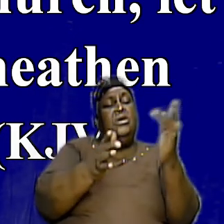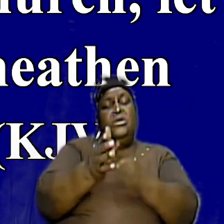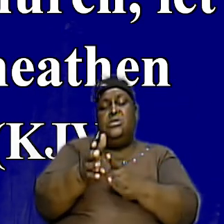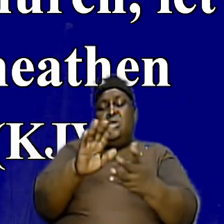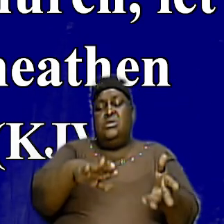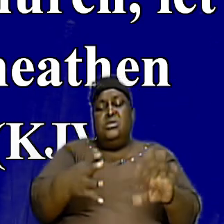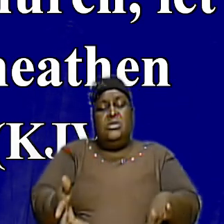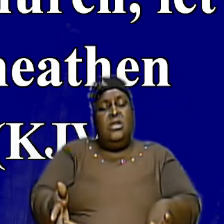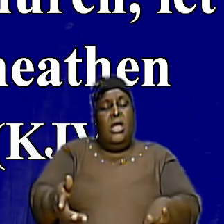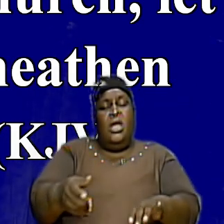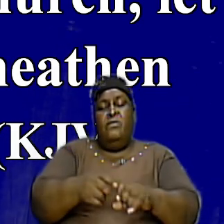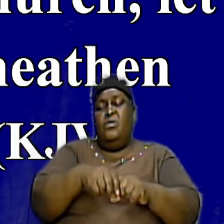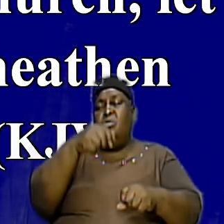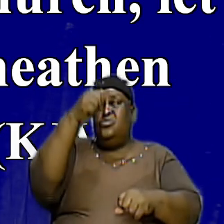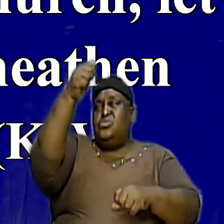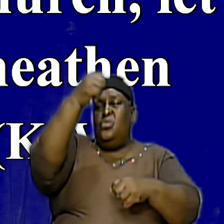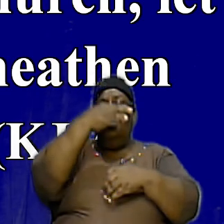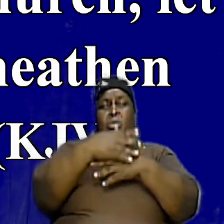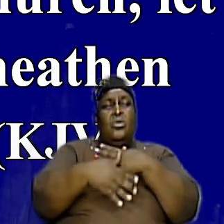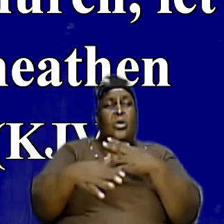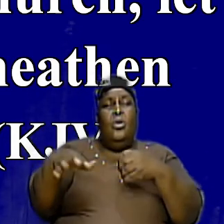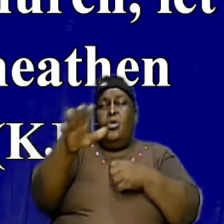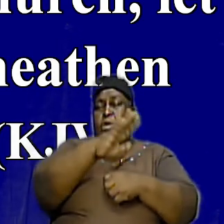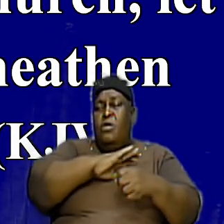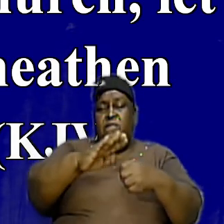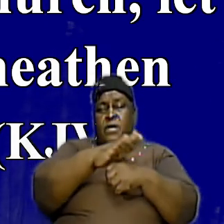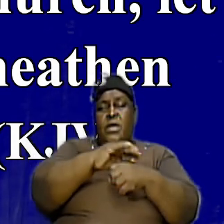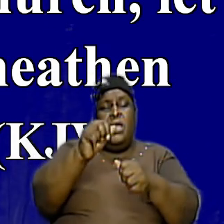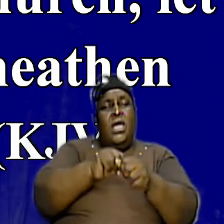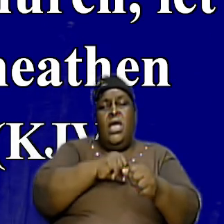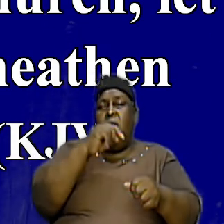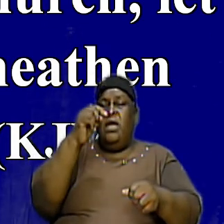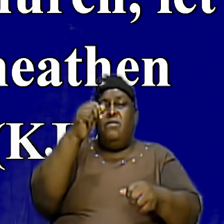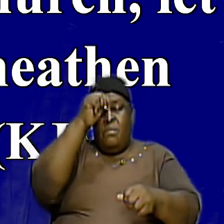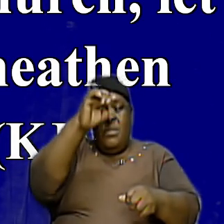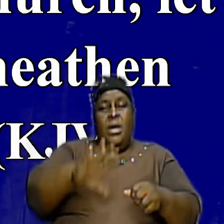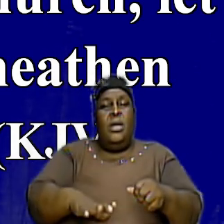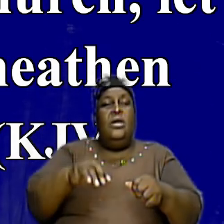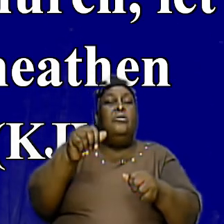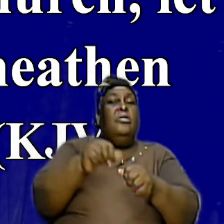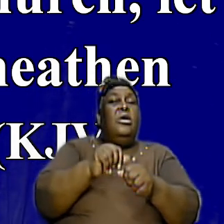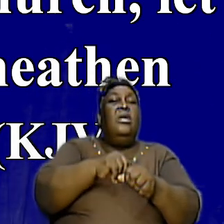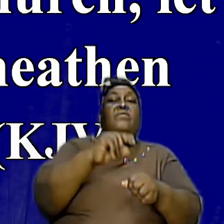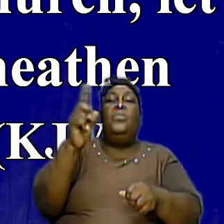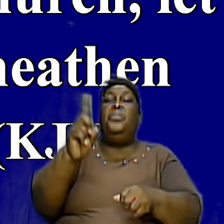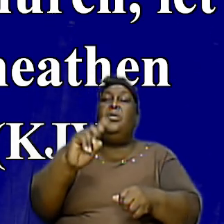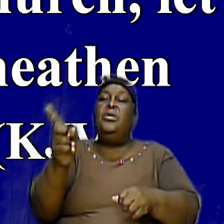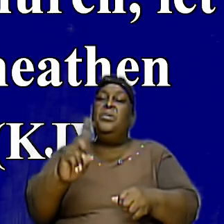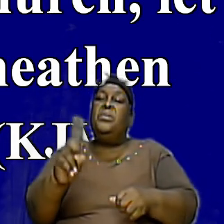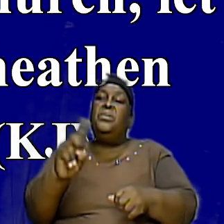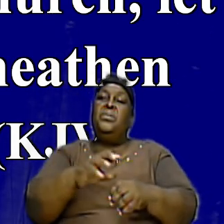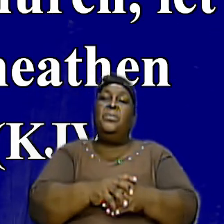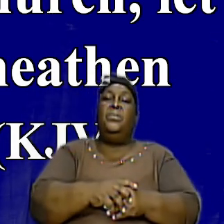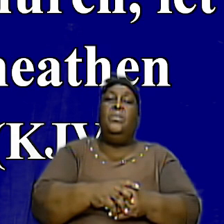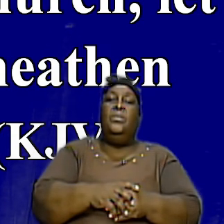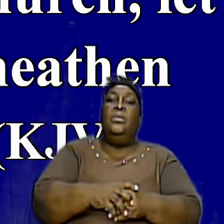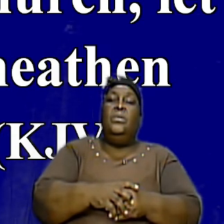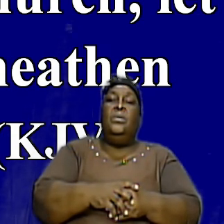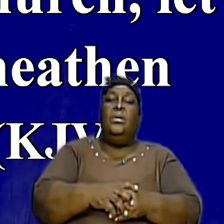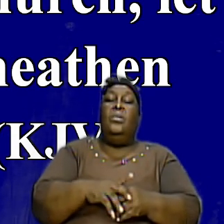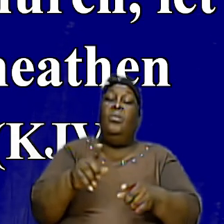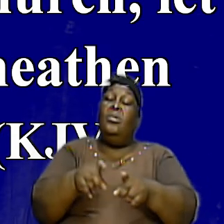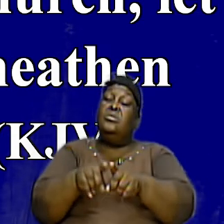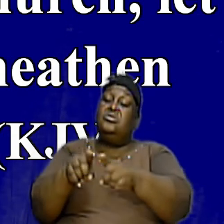His Own Blood It Covers Every Man Everywhere This Is What Was Spoken Of In Matthew Chapter 16 And Verse 18 But Then We